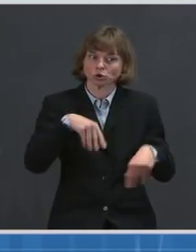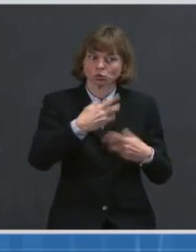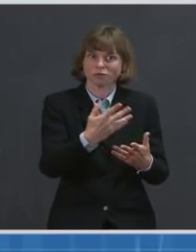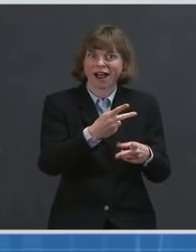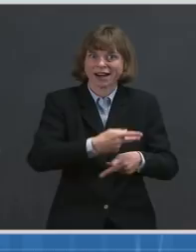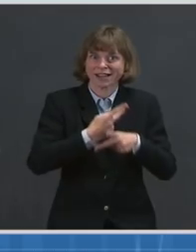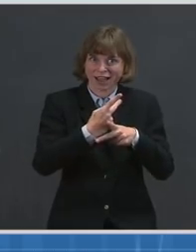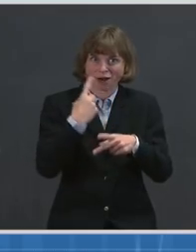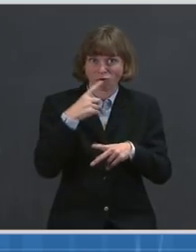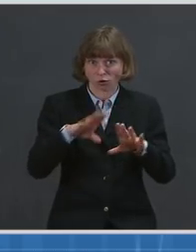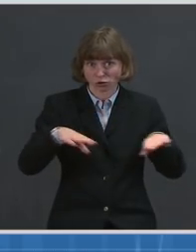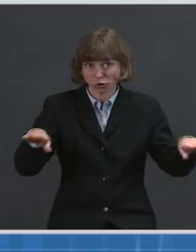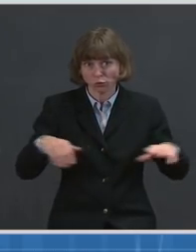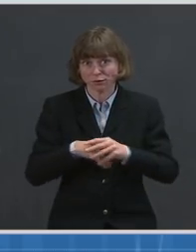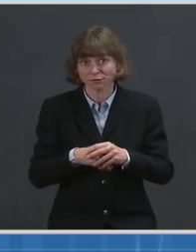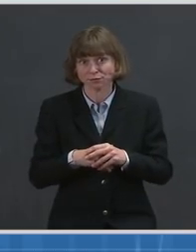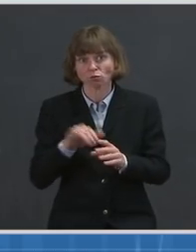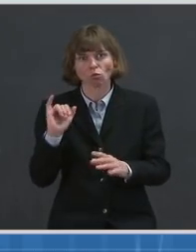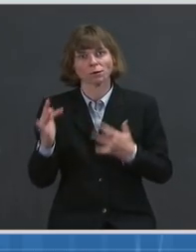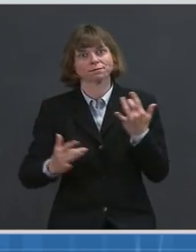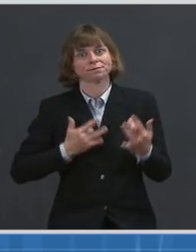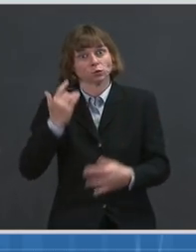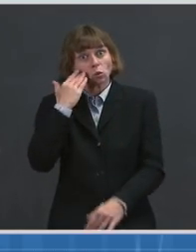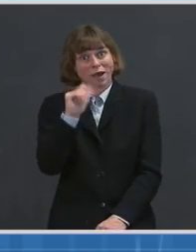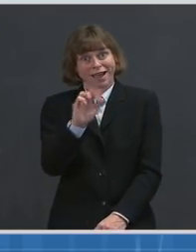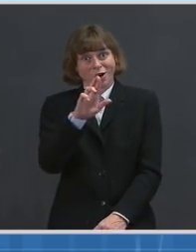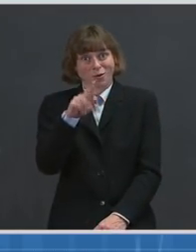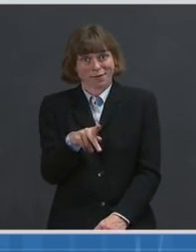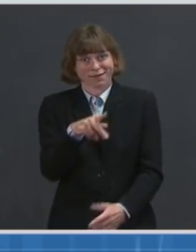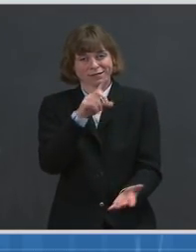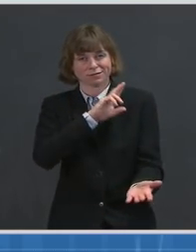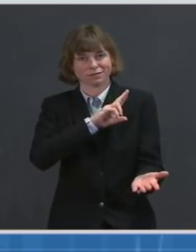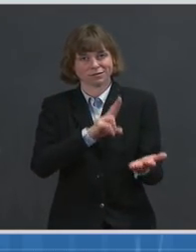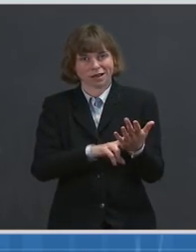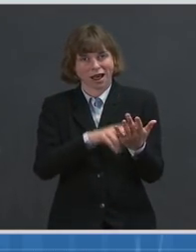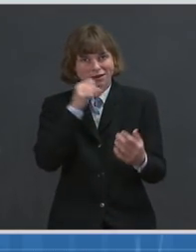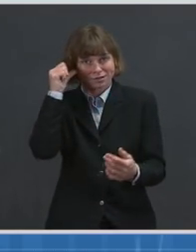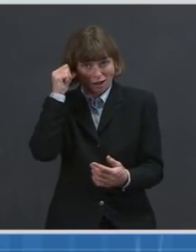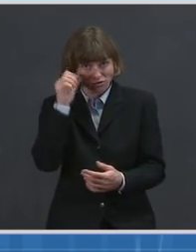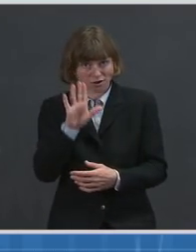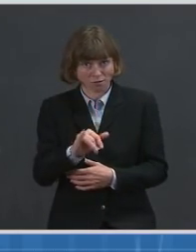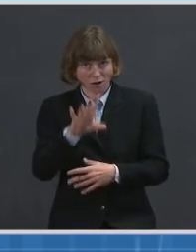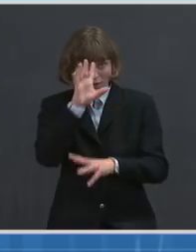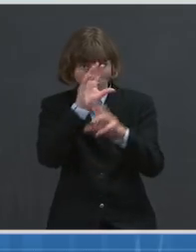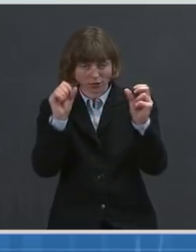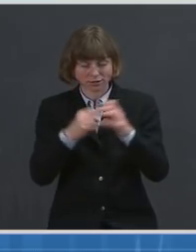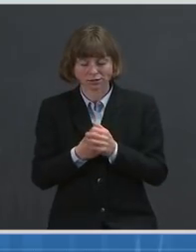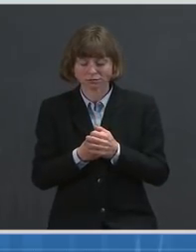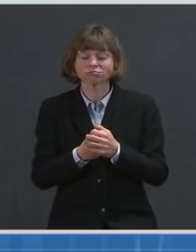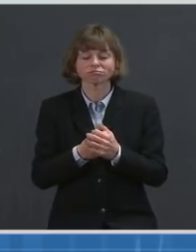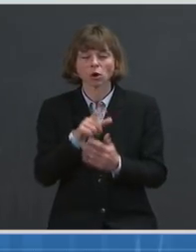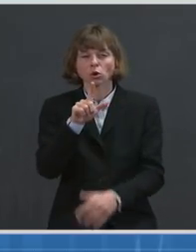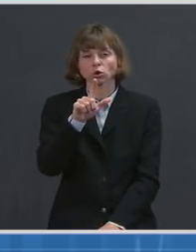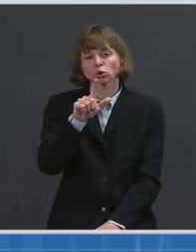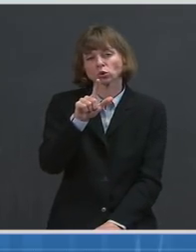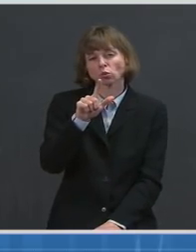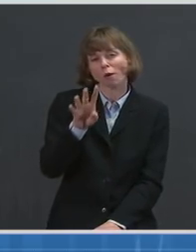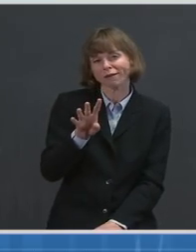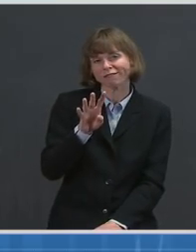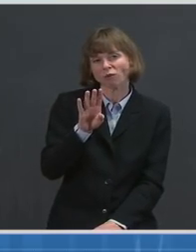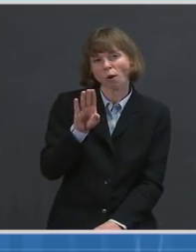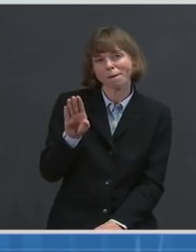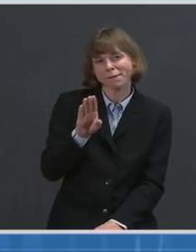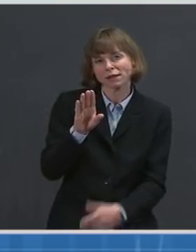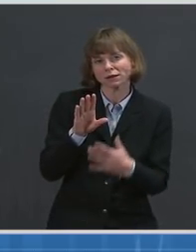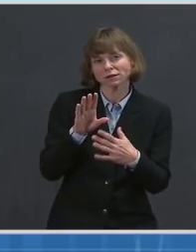addition, I'm excited to note that the American Rescue Plan, signed by the President yesterday, includes $24 billion in emergency funding